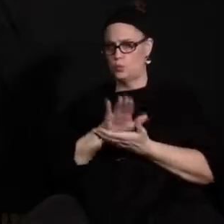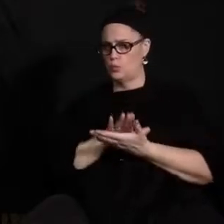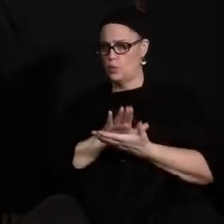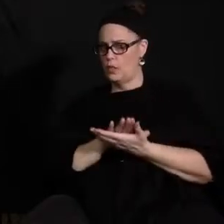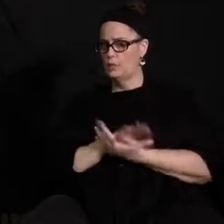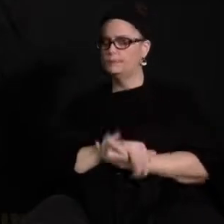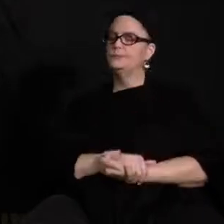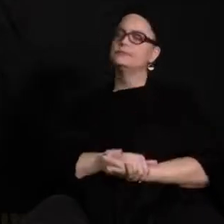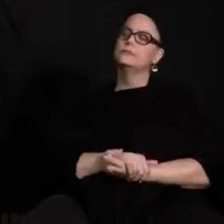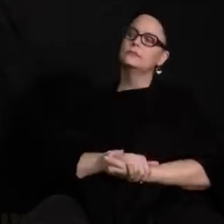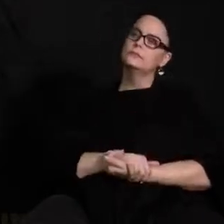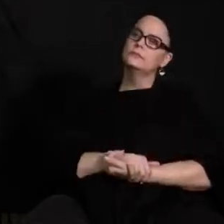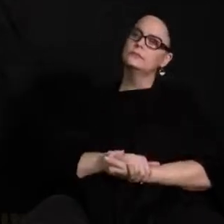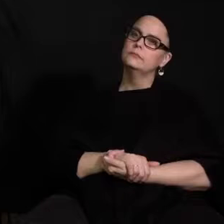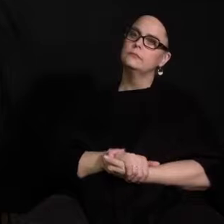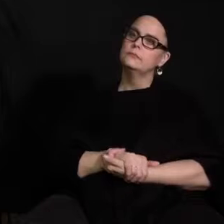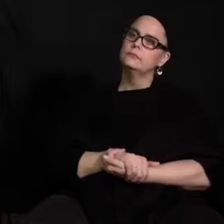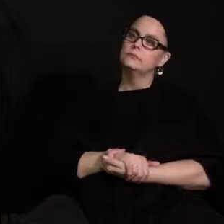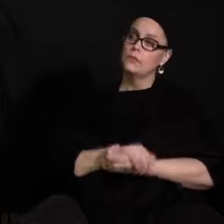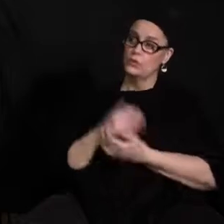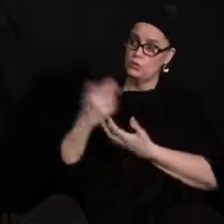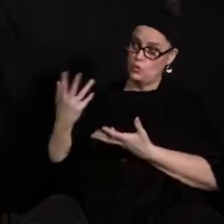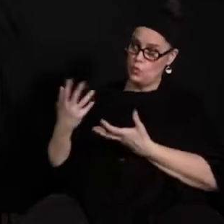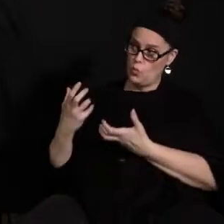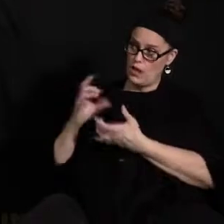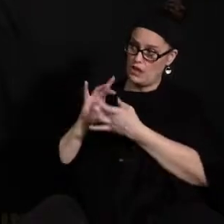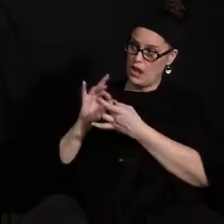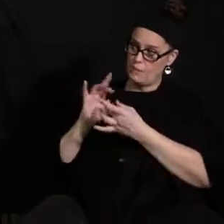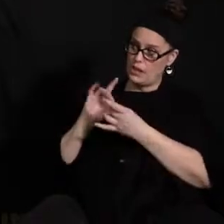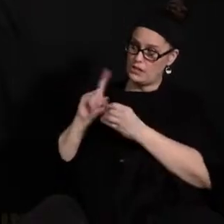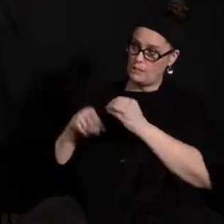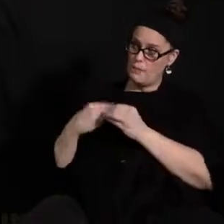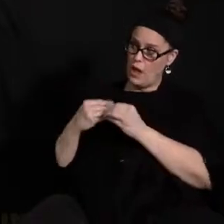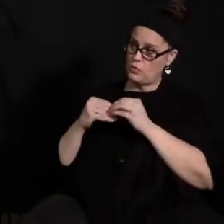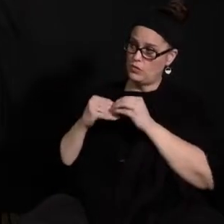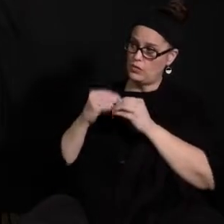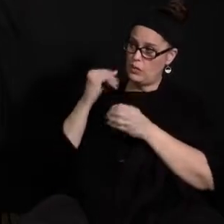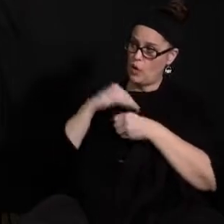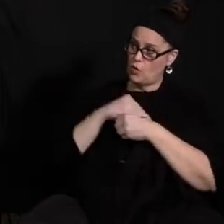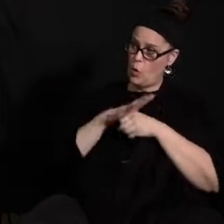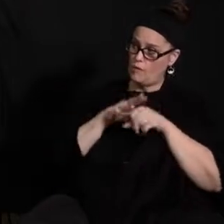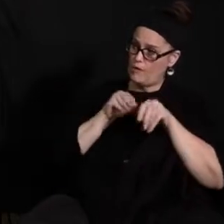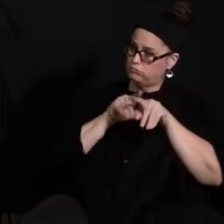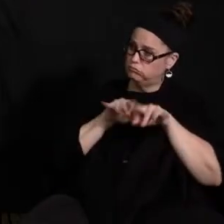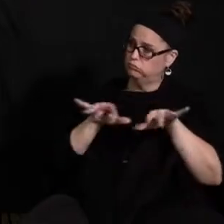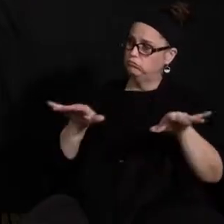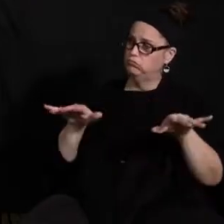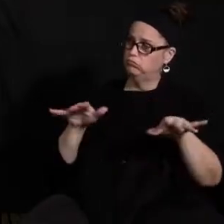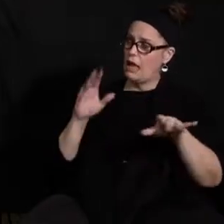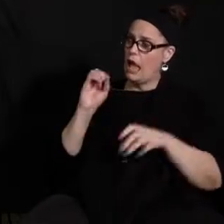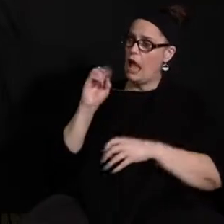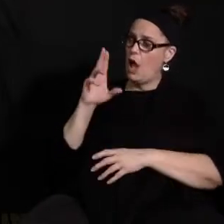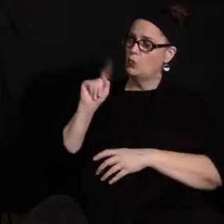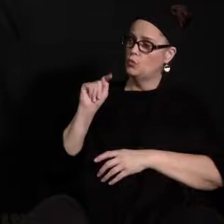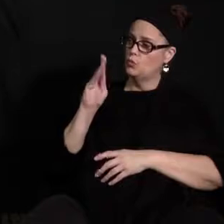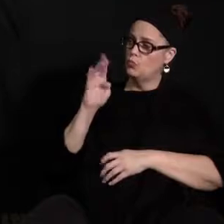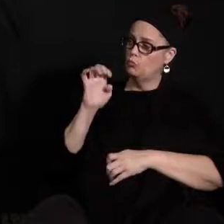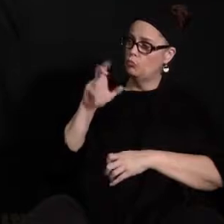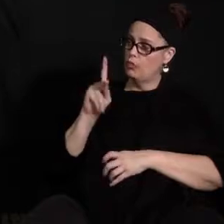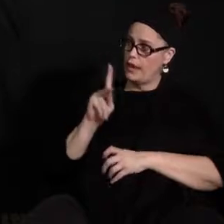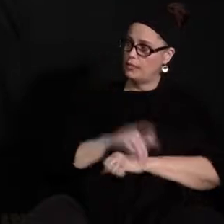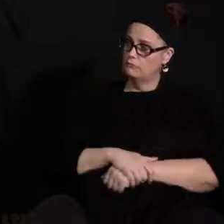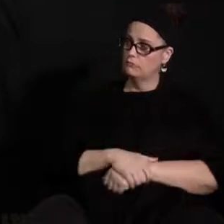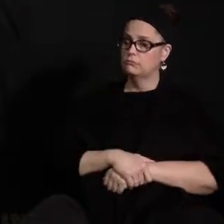miss langerly do you want to start with the outbreak and then i'll uh talk about the hybrid sounds great um so we